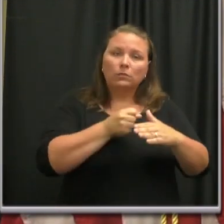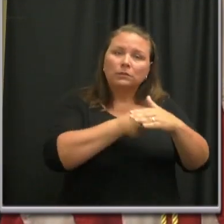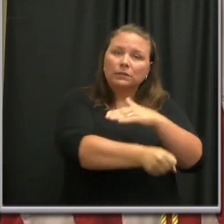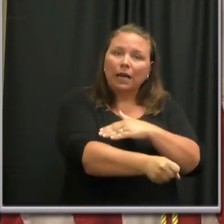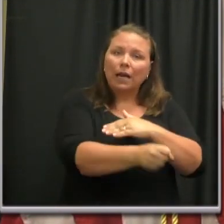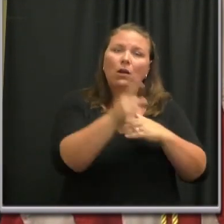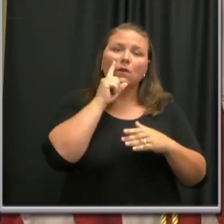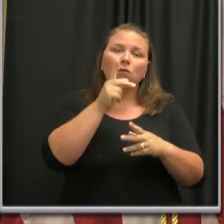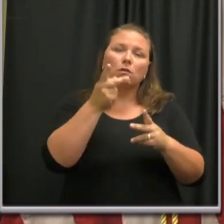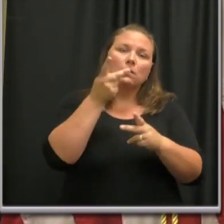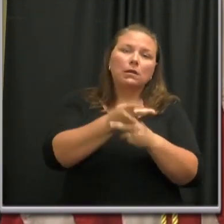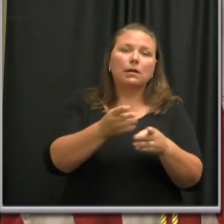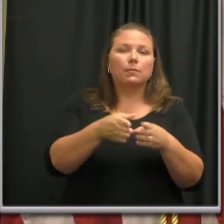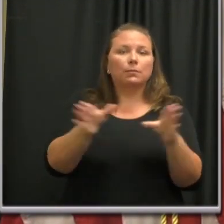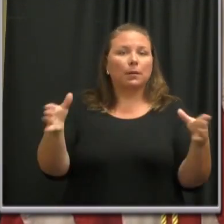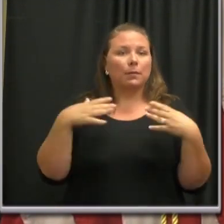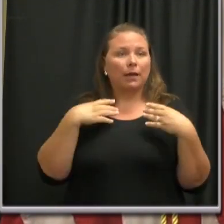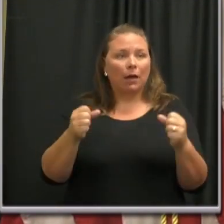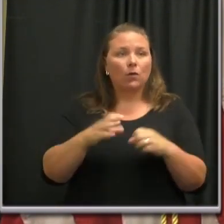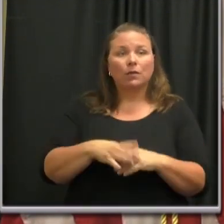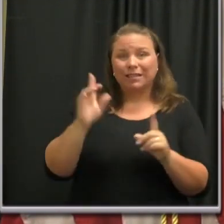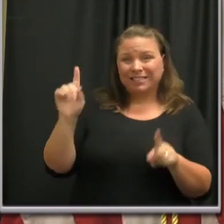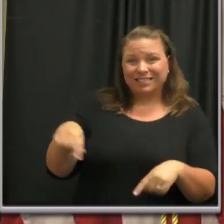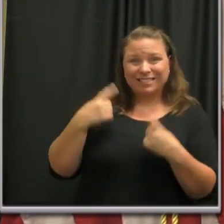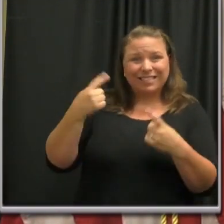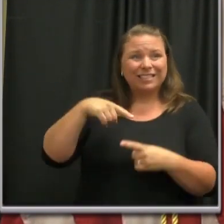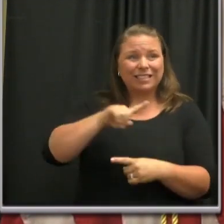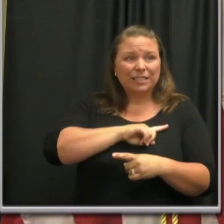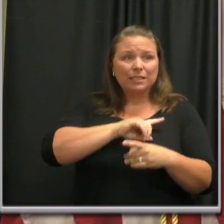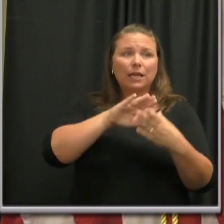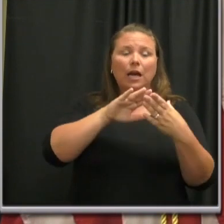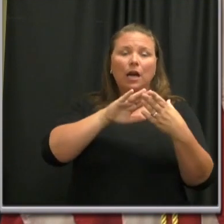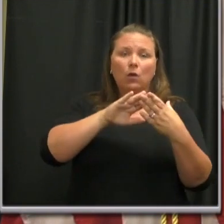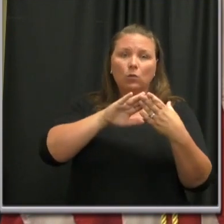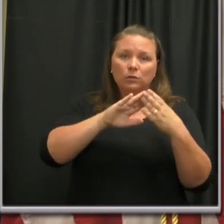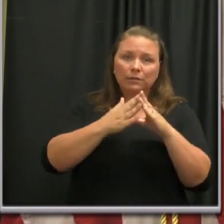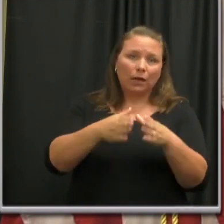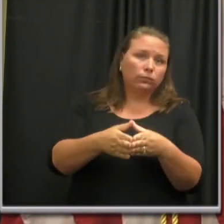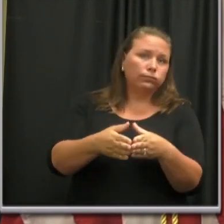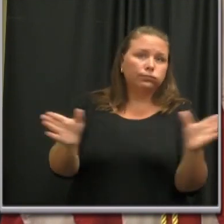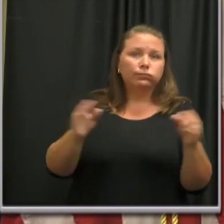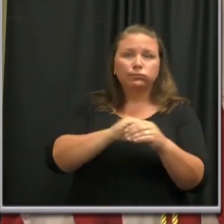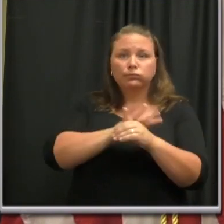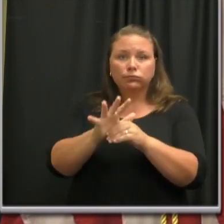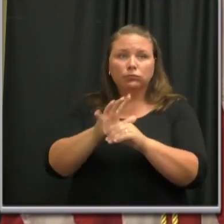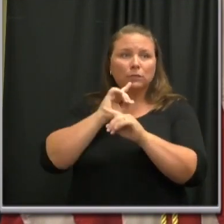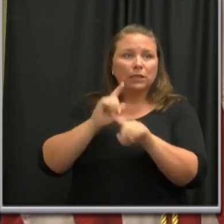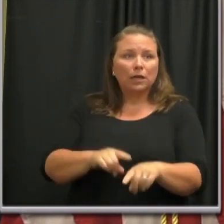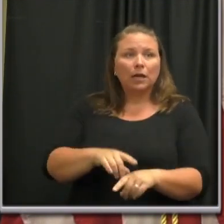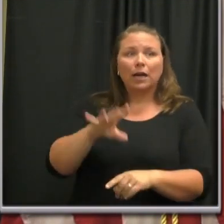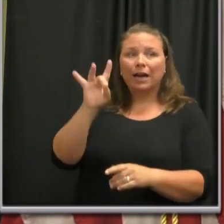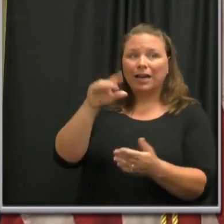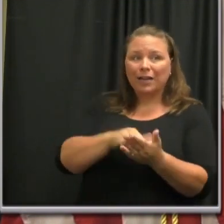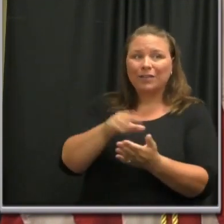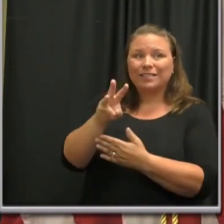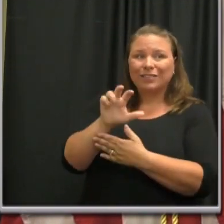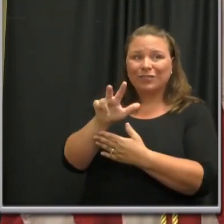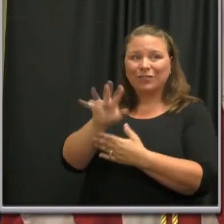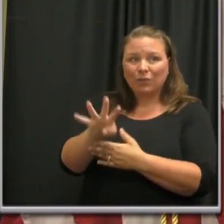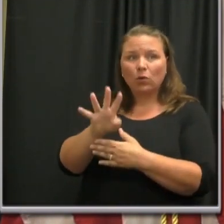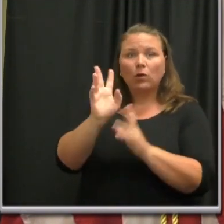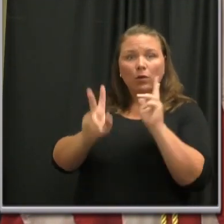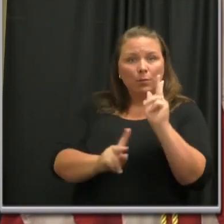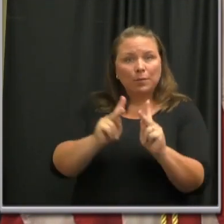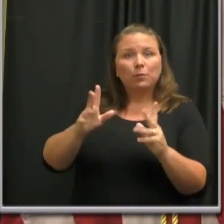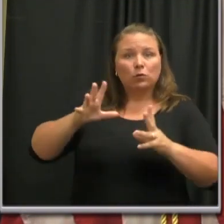of public health. And since our citywide COVID-19 response began, nearly 8,634 individuals have tested